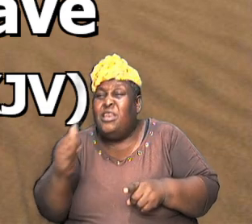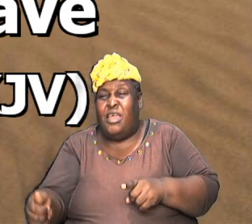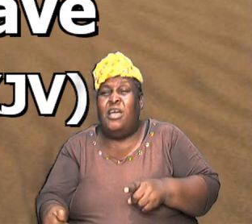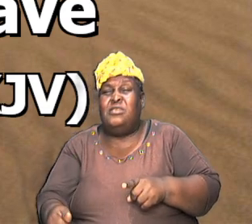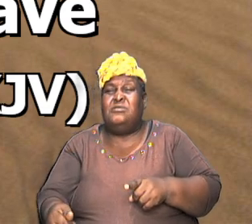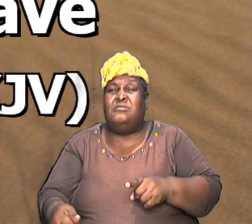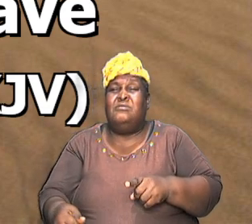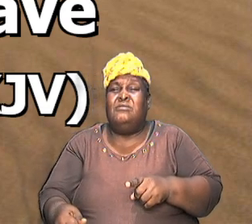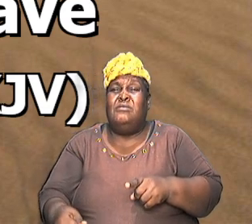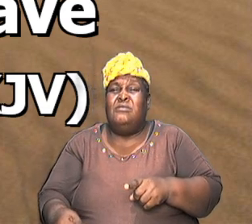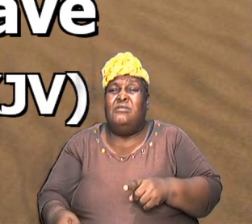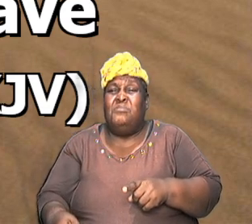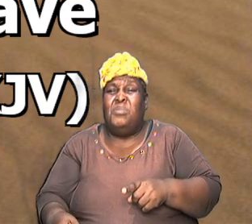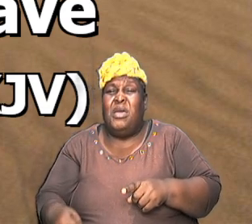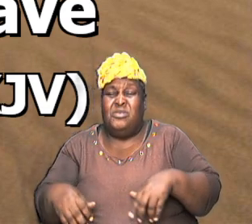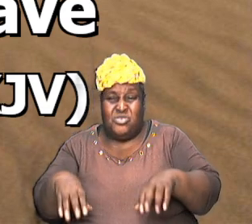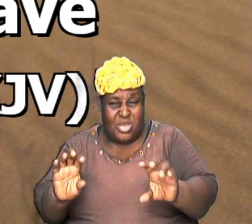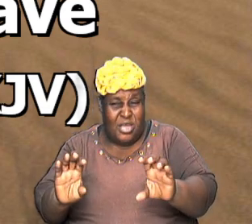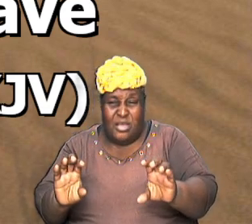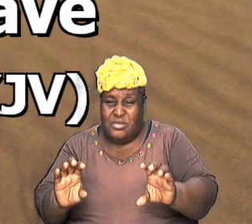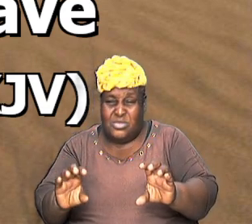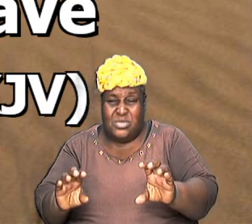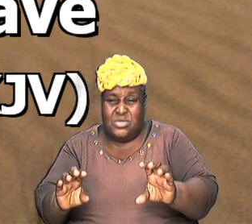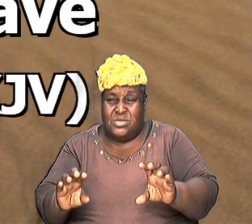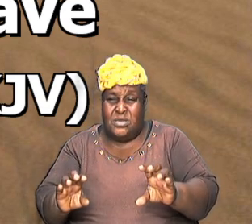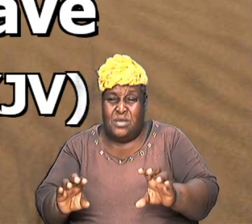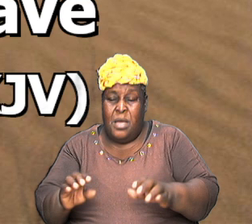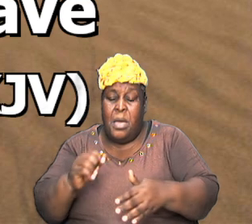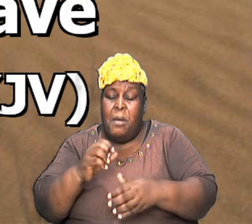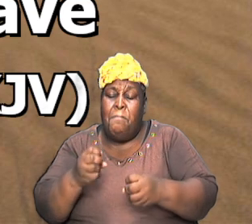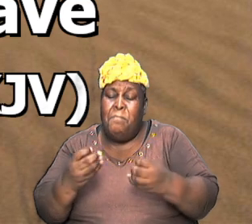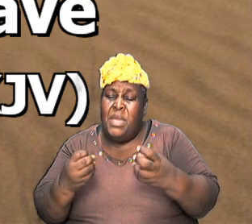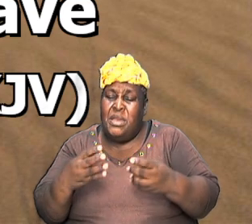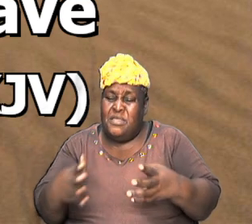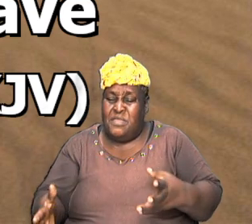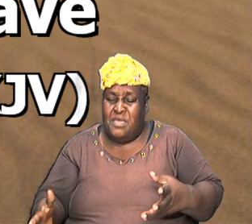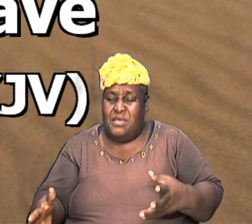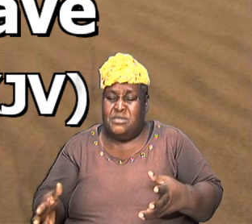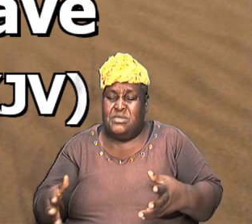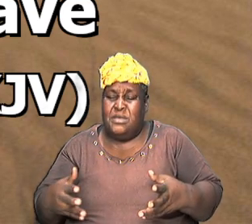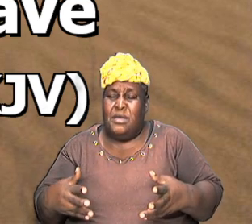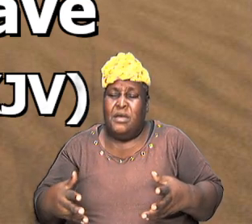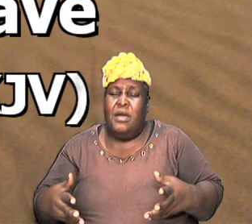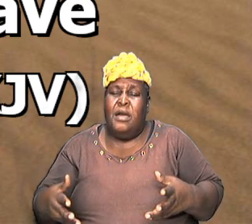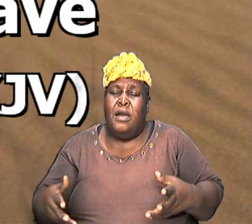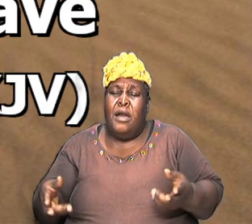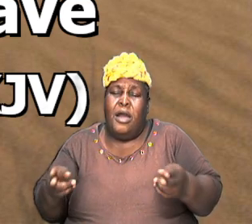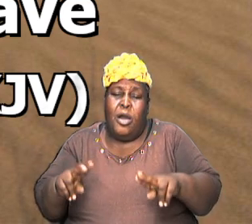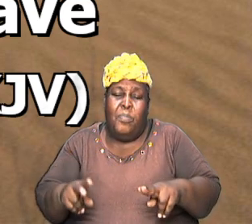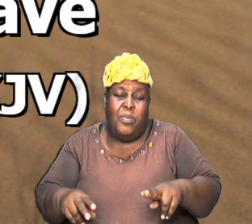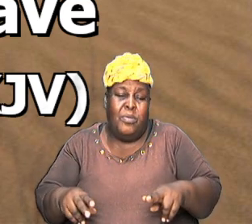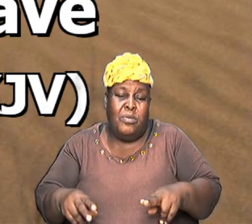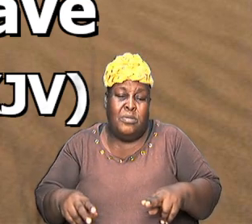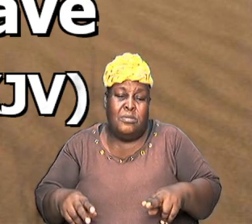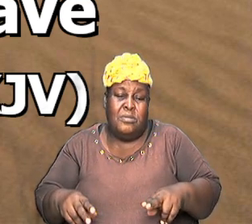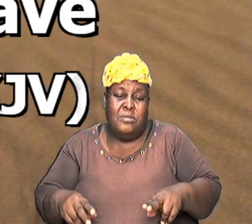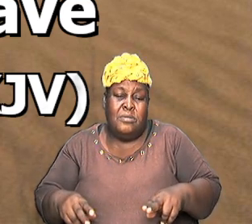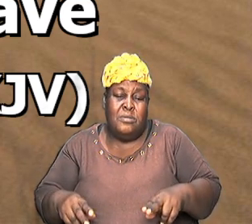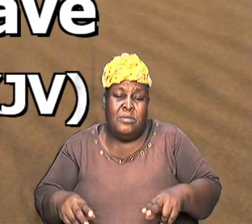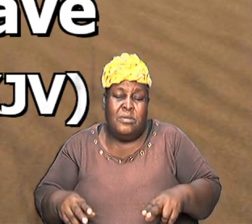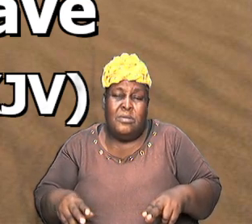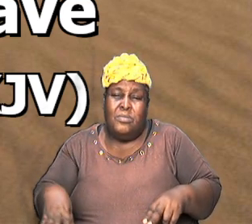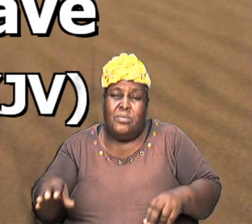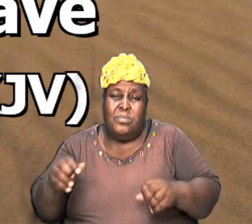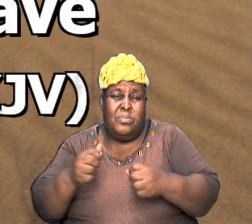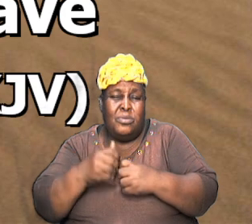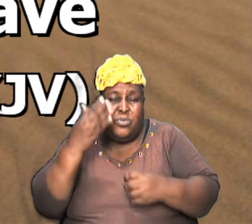many times the thing happened without our knowledge as to how it came about but it is the hand of God it is he